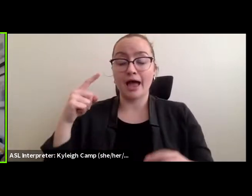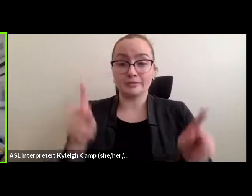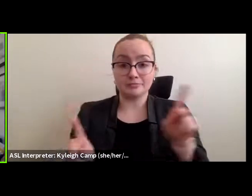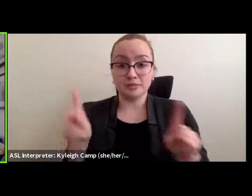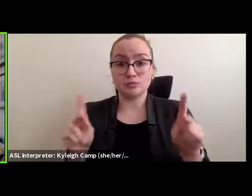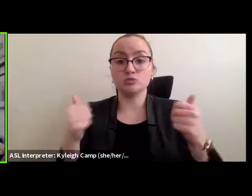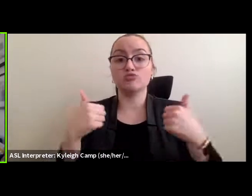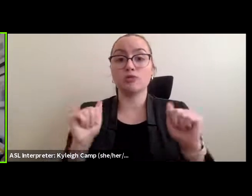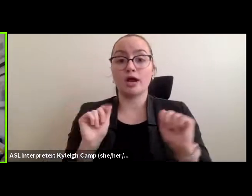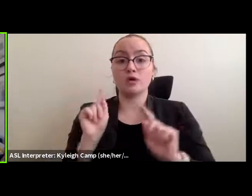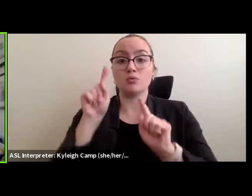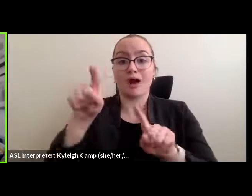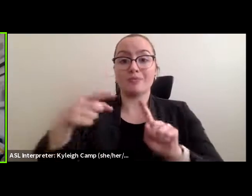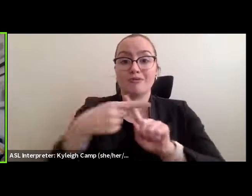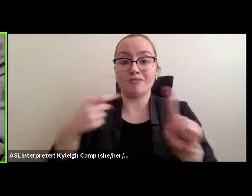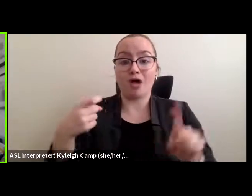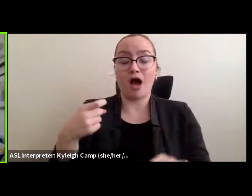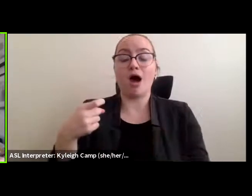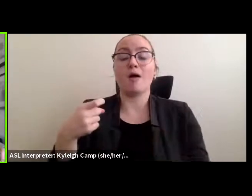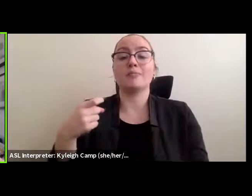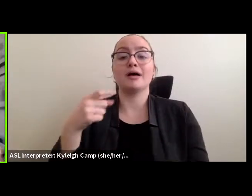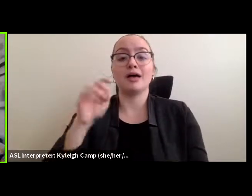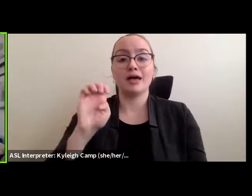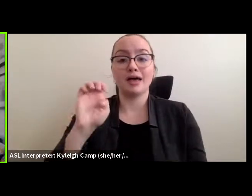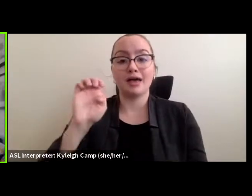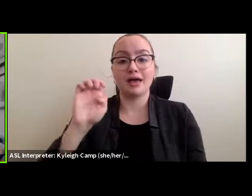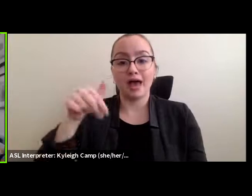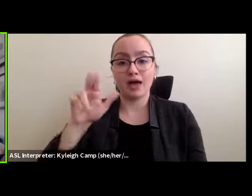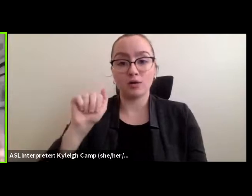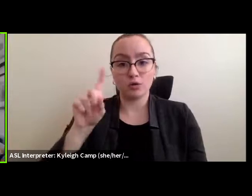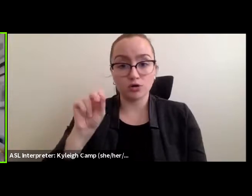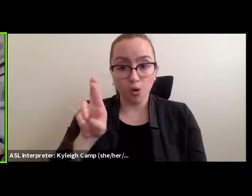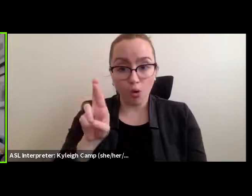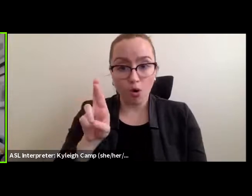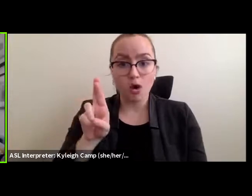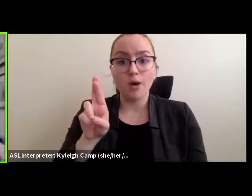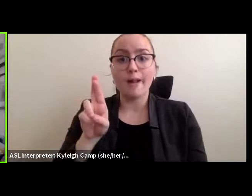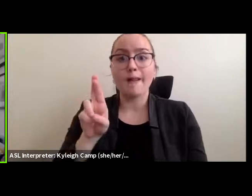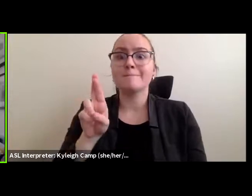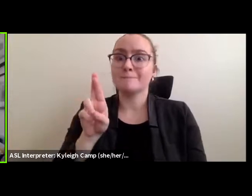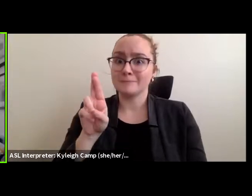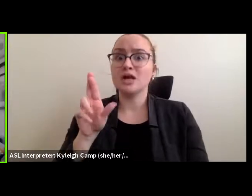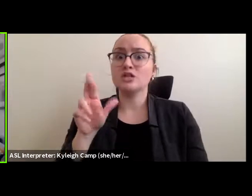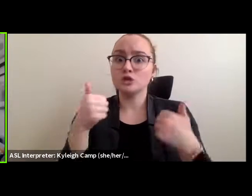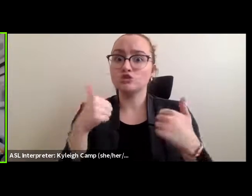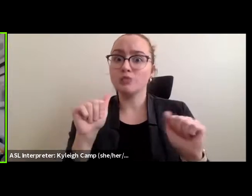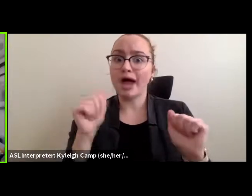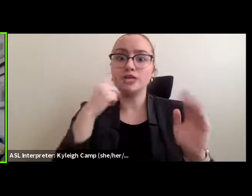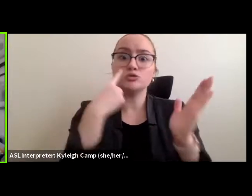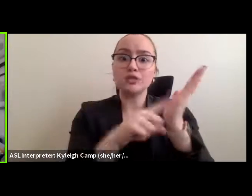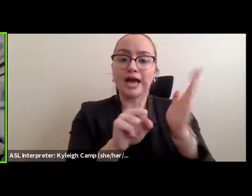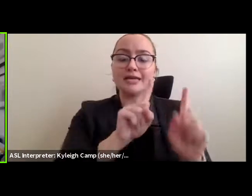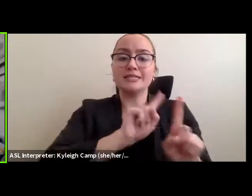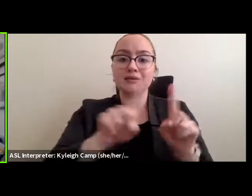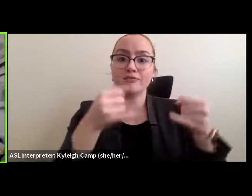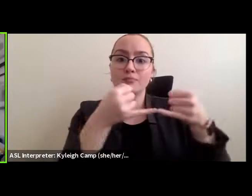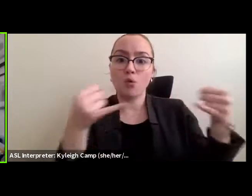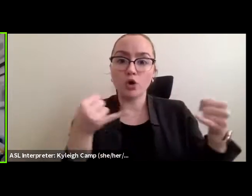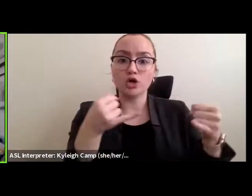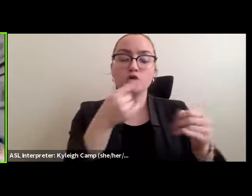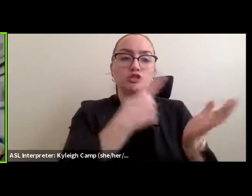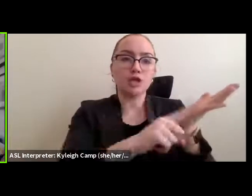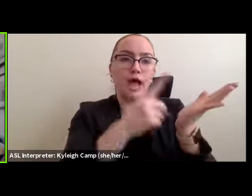11 country journey to the border, they all talk about having to check in at different camps at different borders and give information